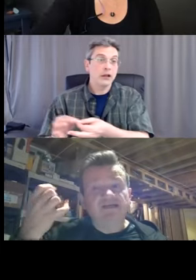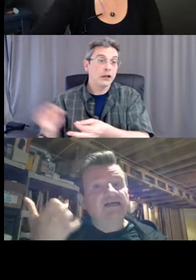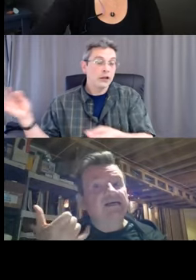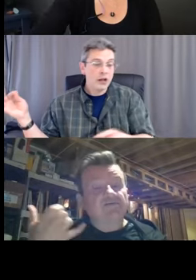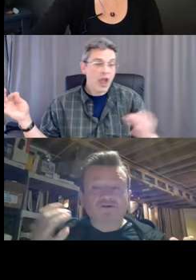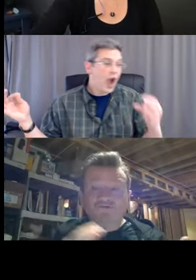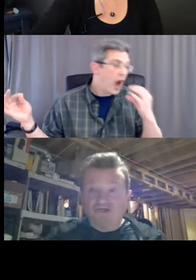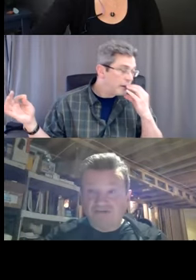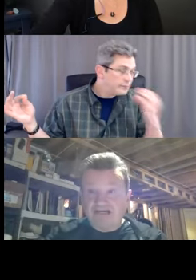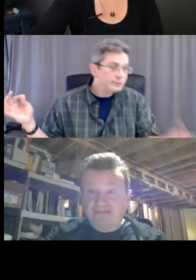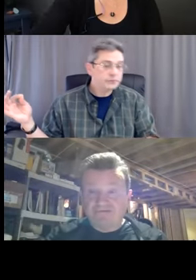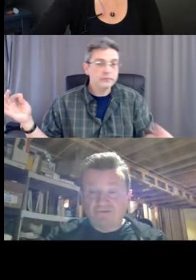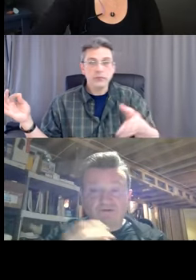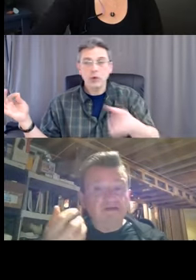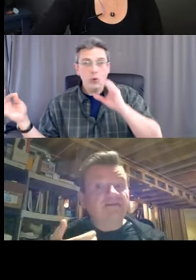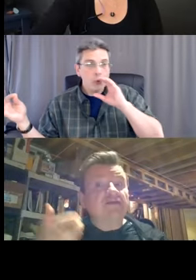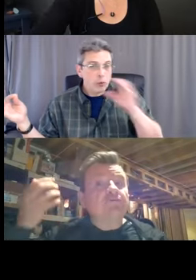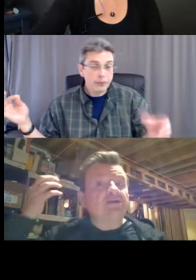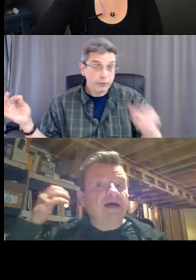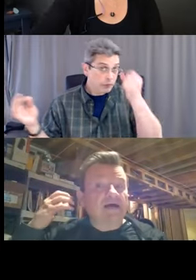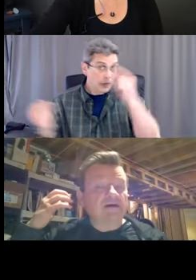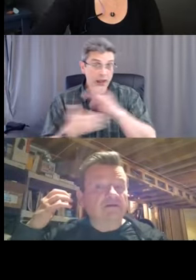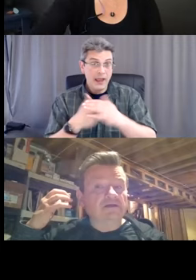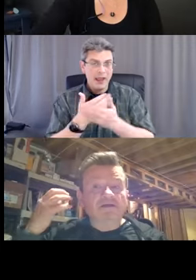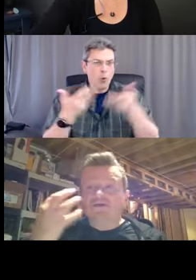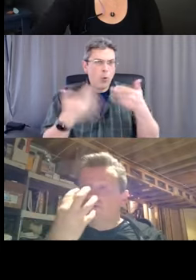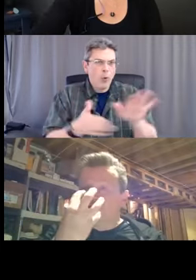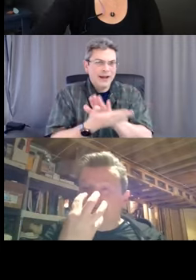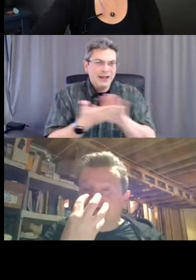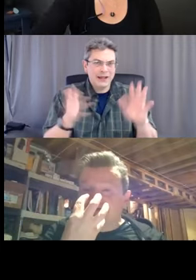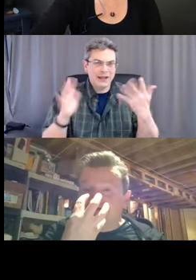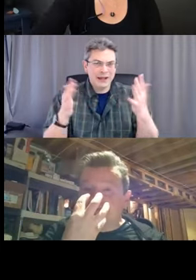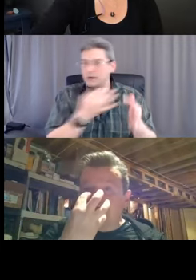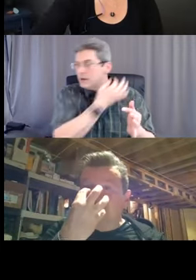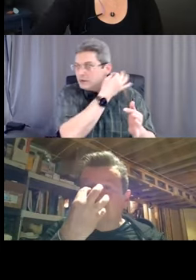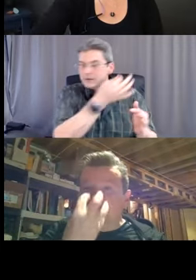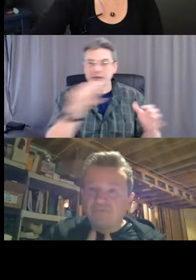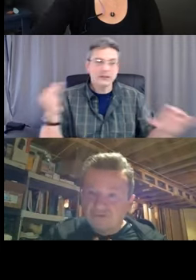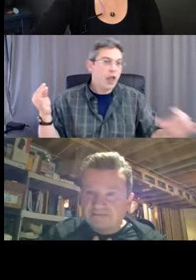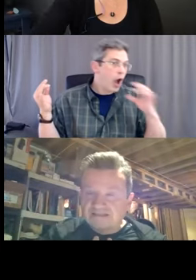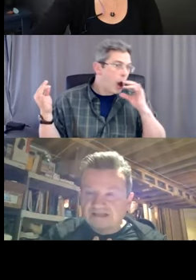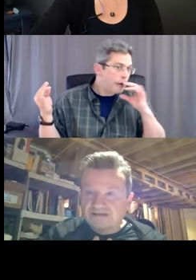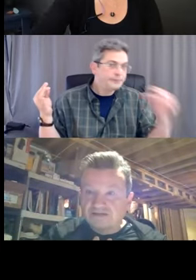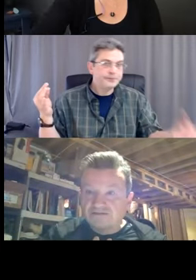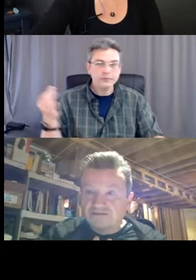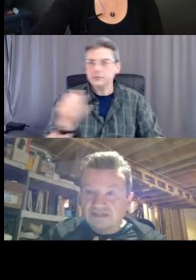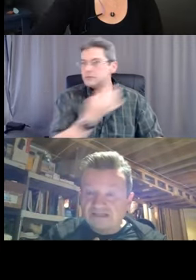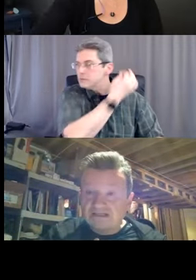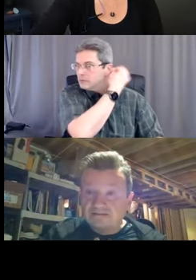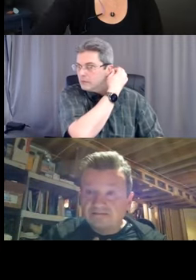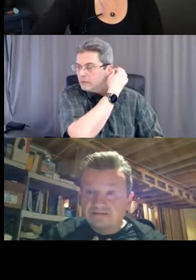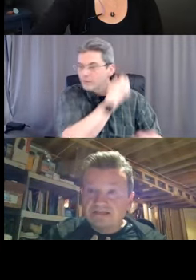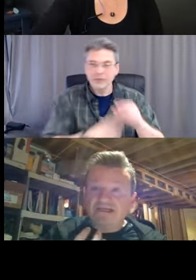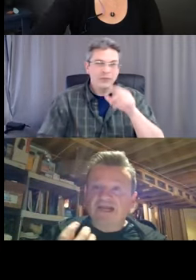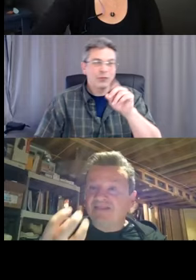juice. Of course, you've washed your hands before. Then you put it back on. You don't grab the front of your mask. And pull your mask down onto your dirty